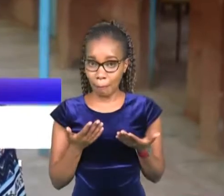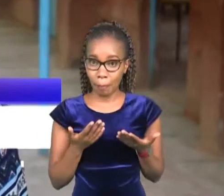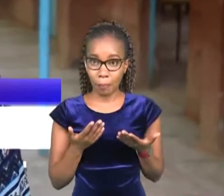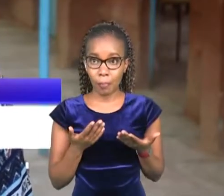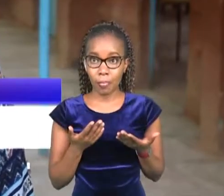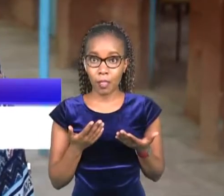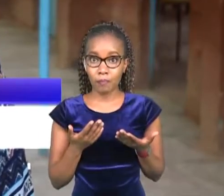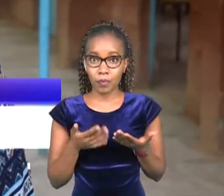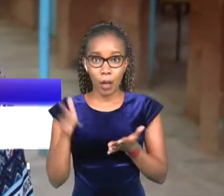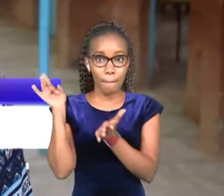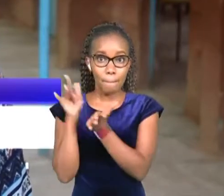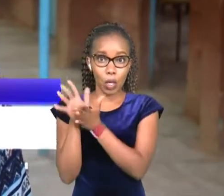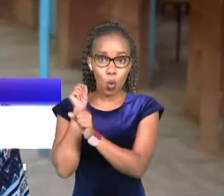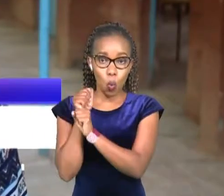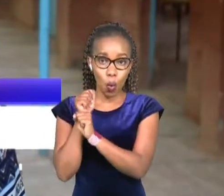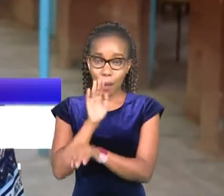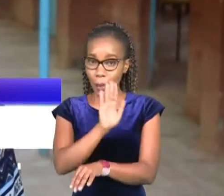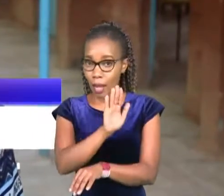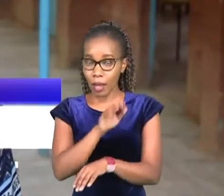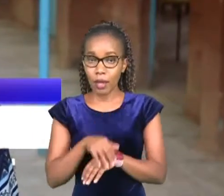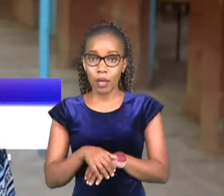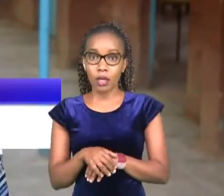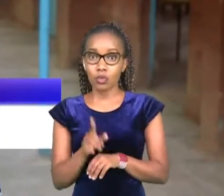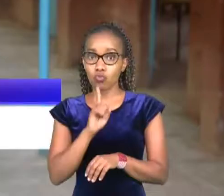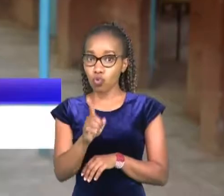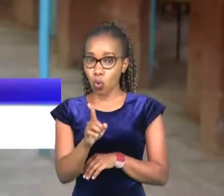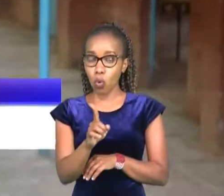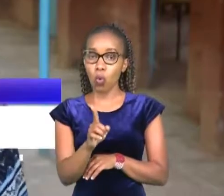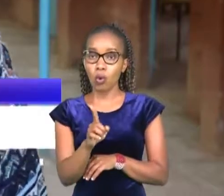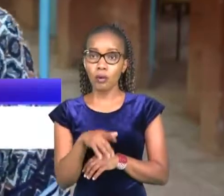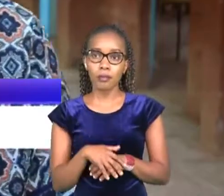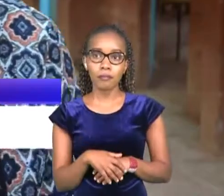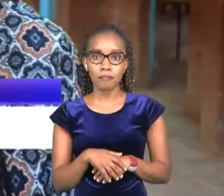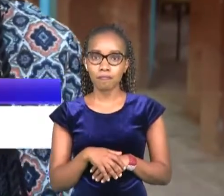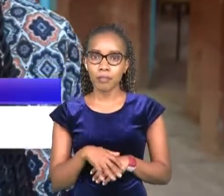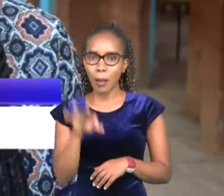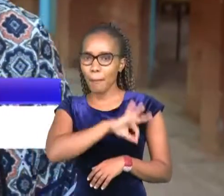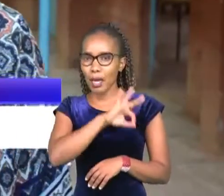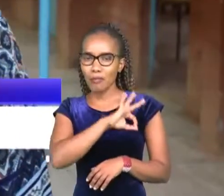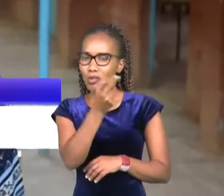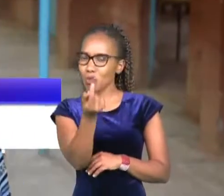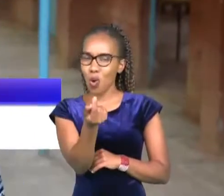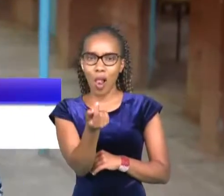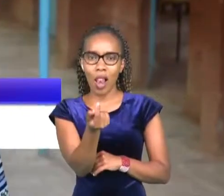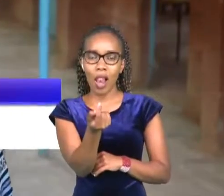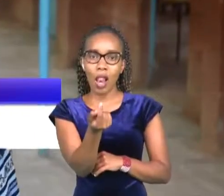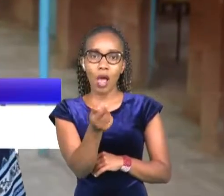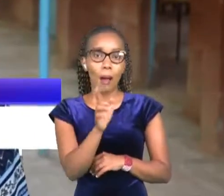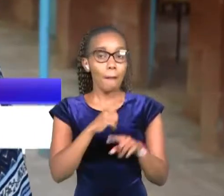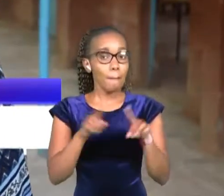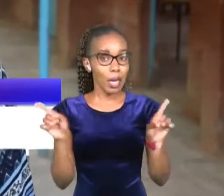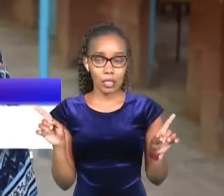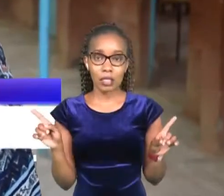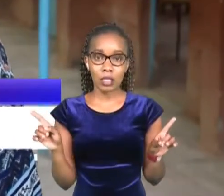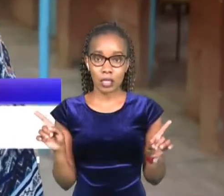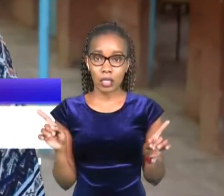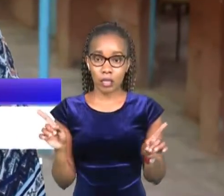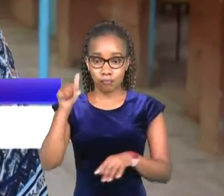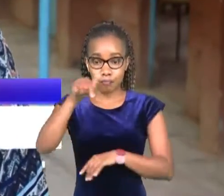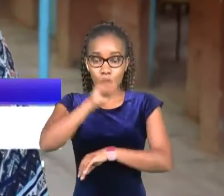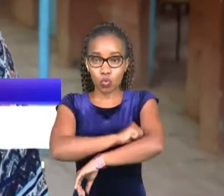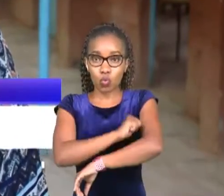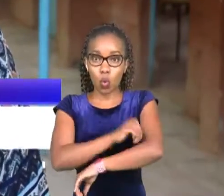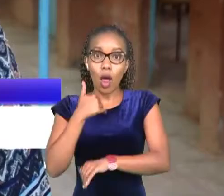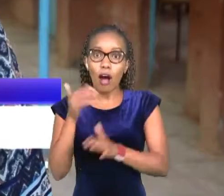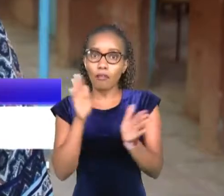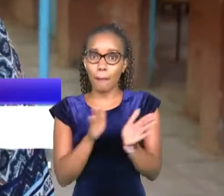from wherever they were working so they they were working but for this school there was an